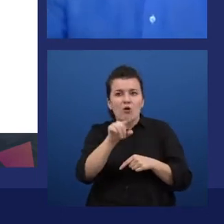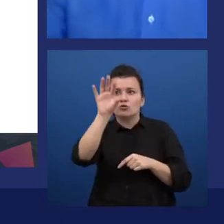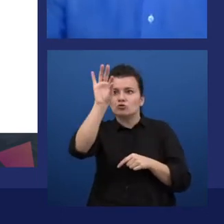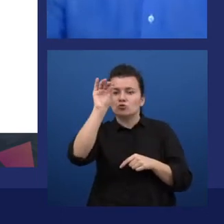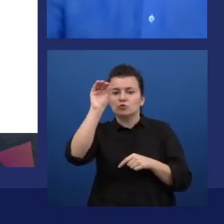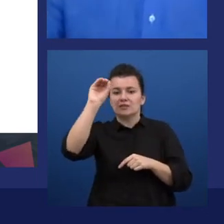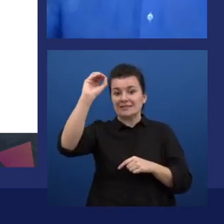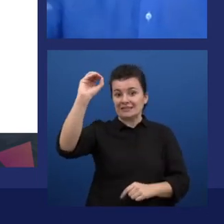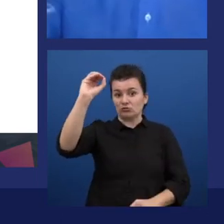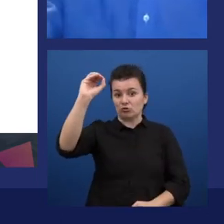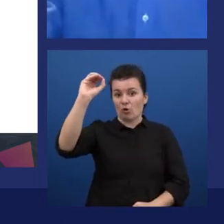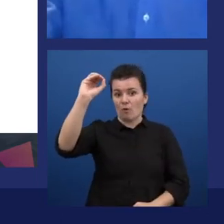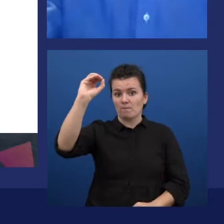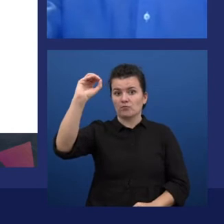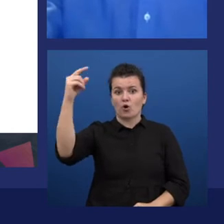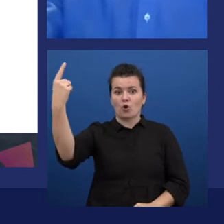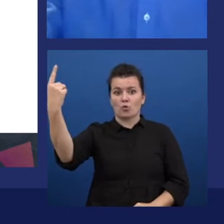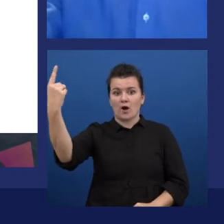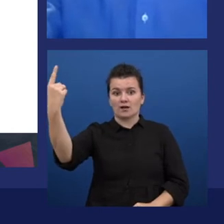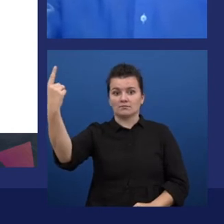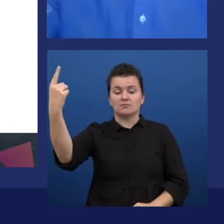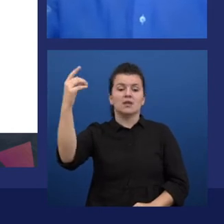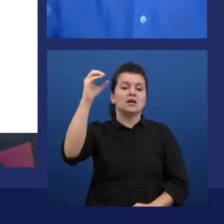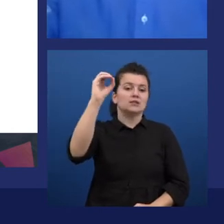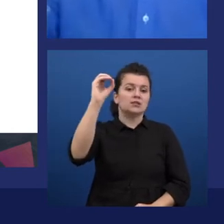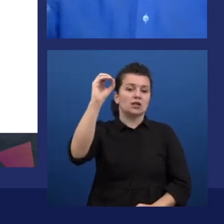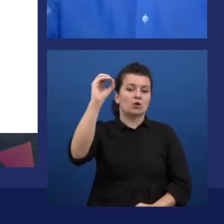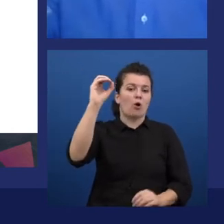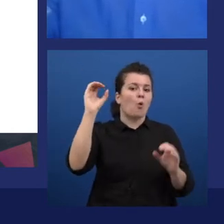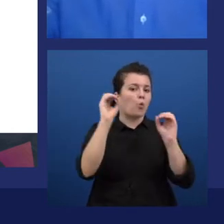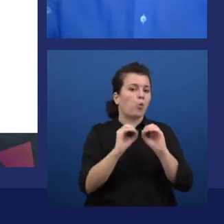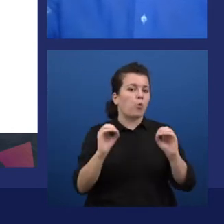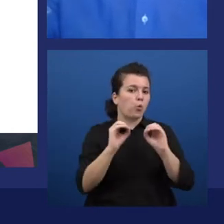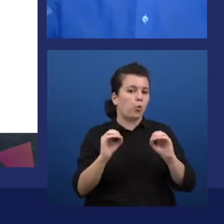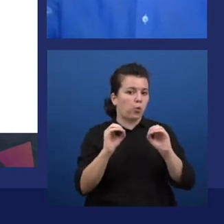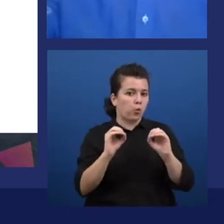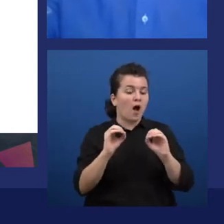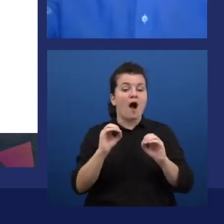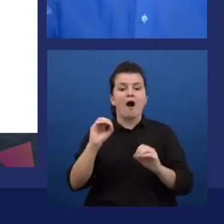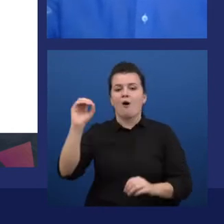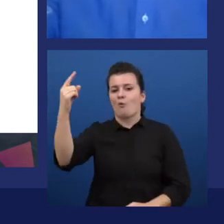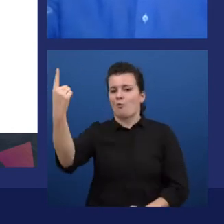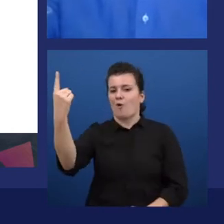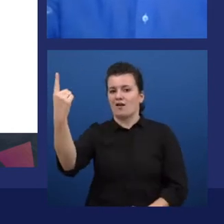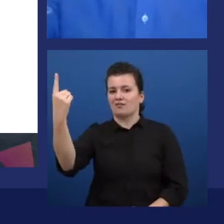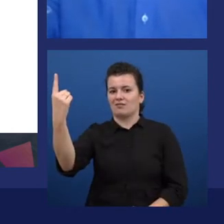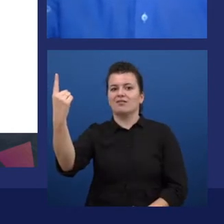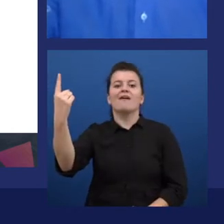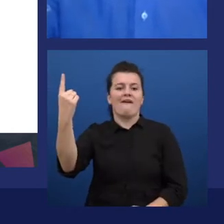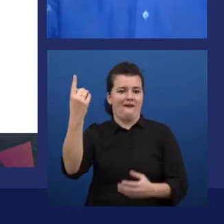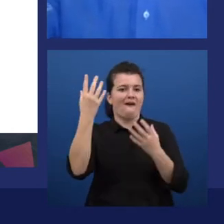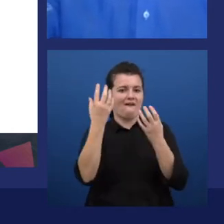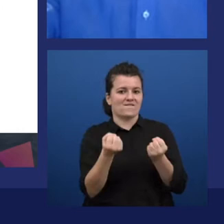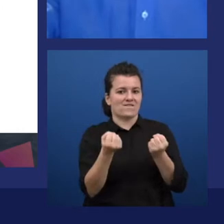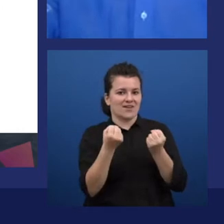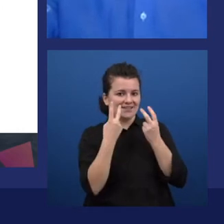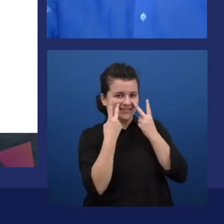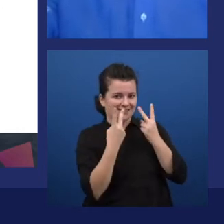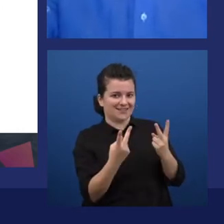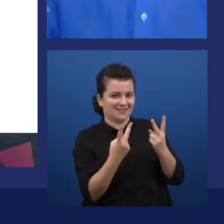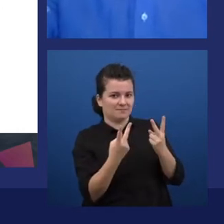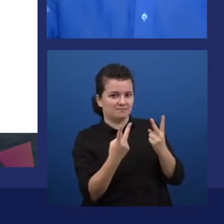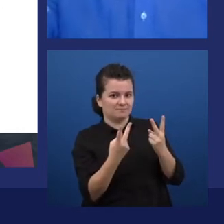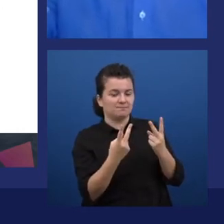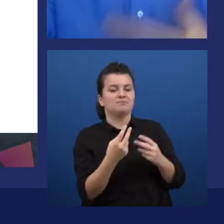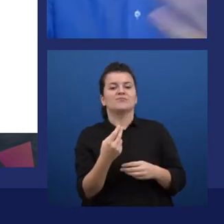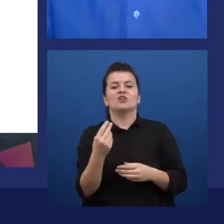detected at all, and one happy family, happy couple that have been detected. And this obviously works